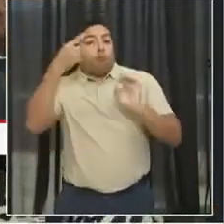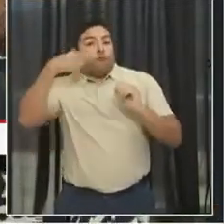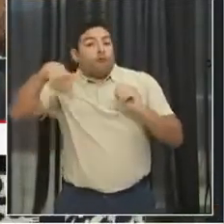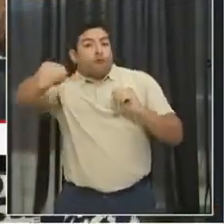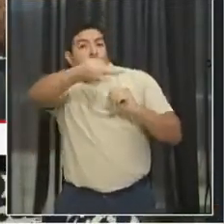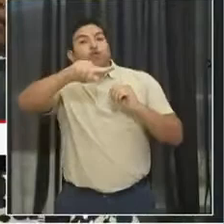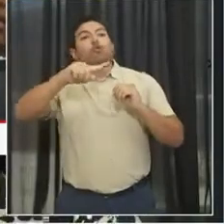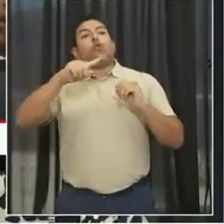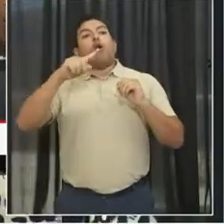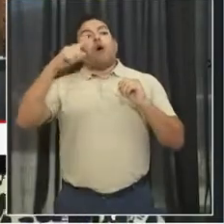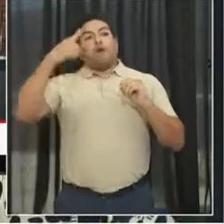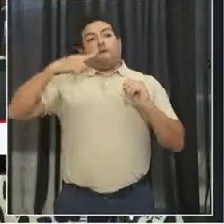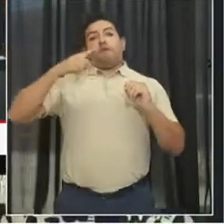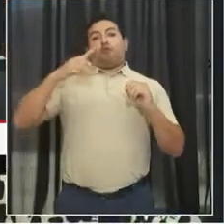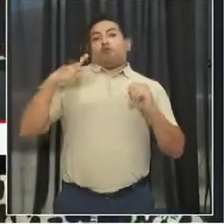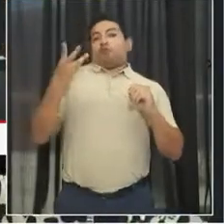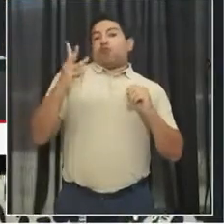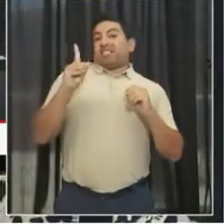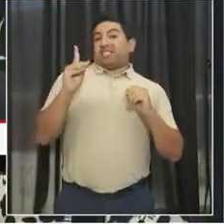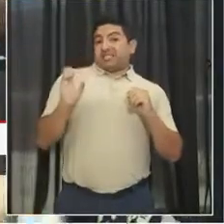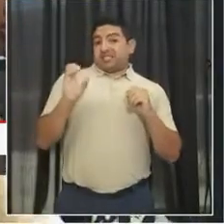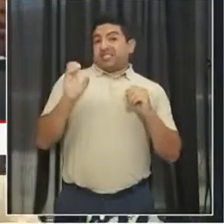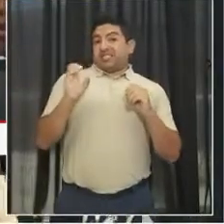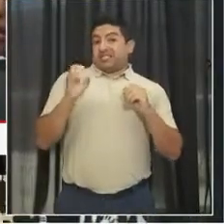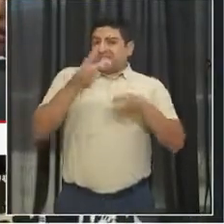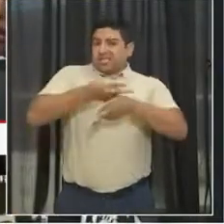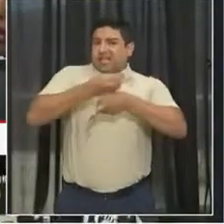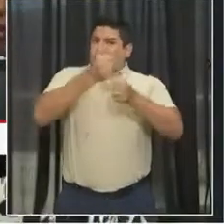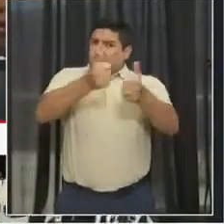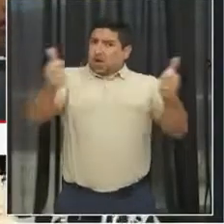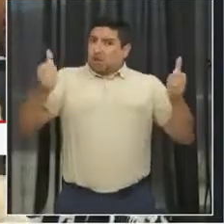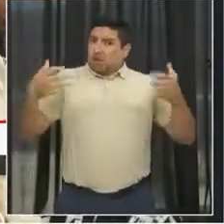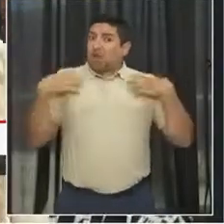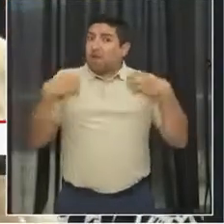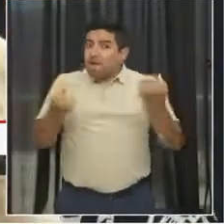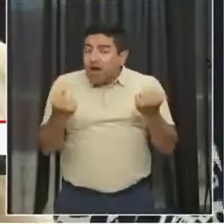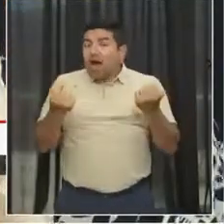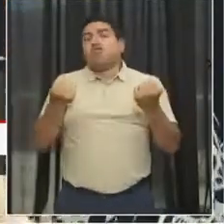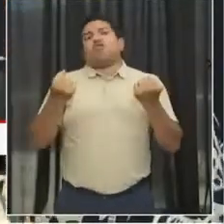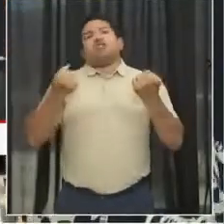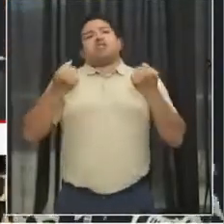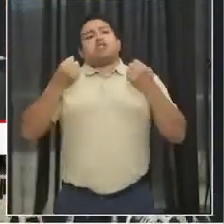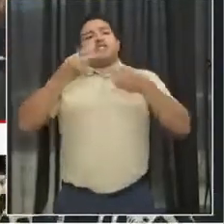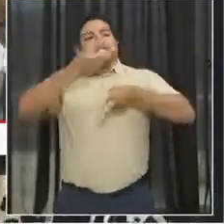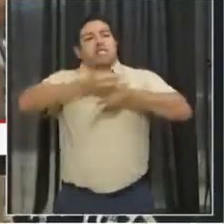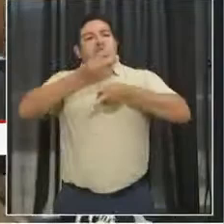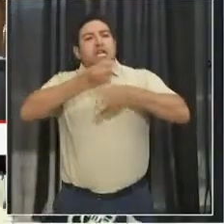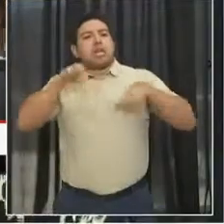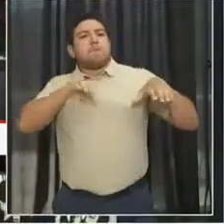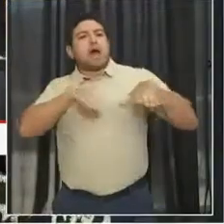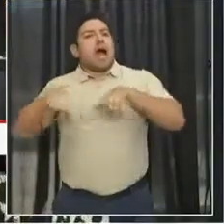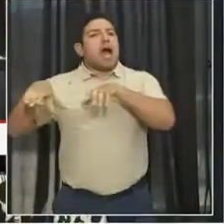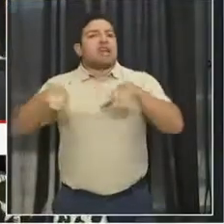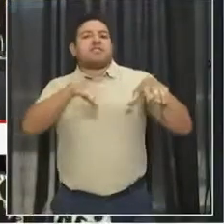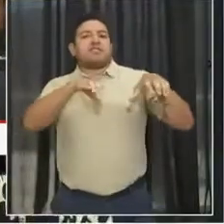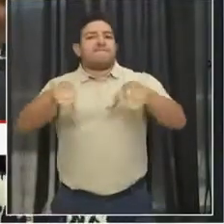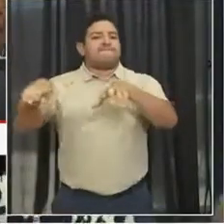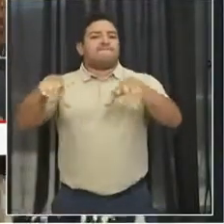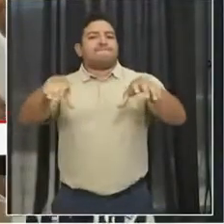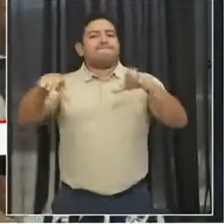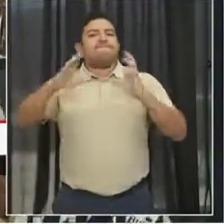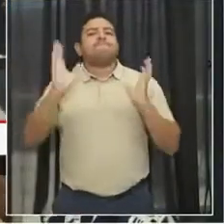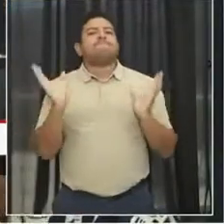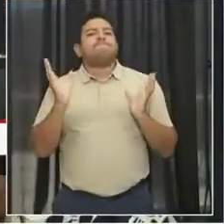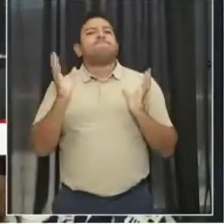and engaged, right? So I don't have to worry about everybody here. But I am worried about some of your